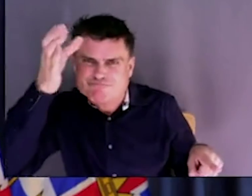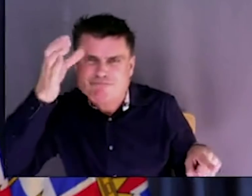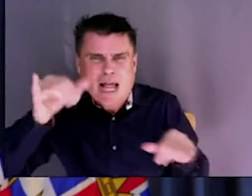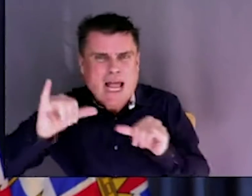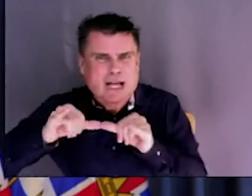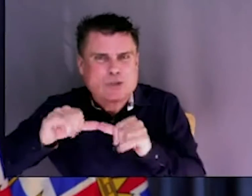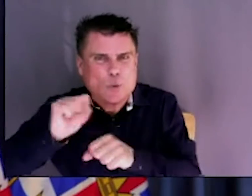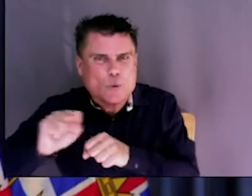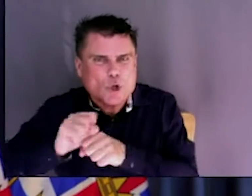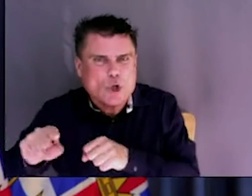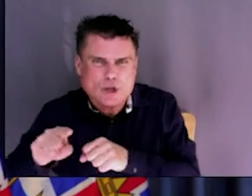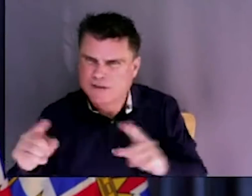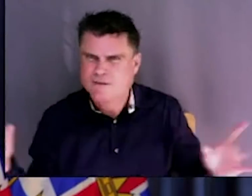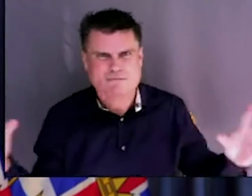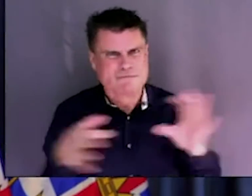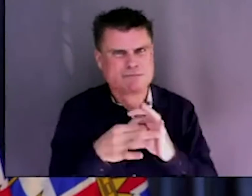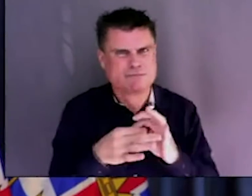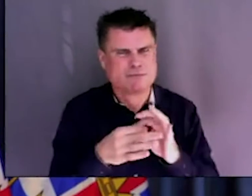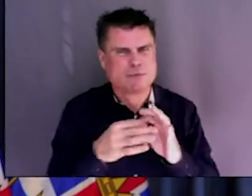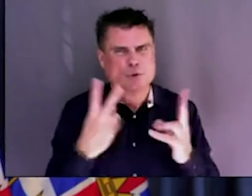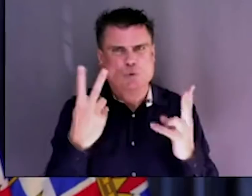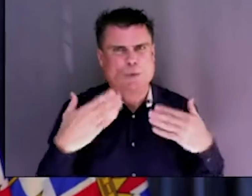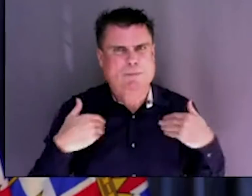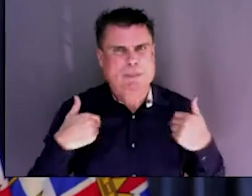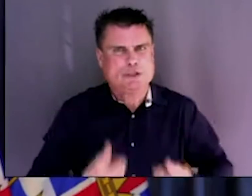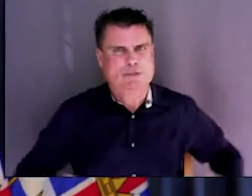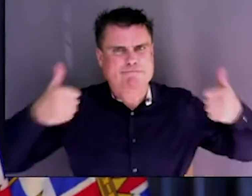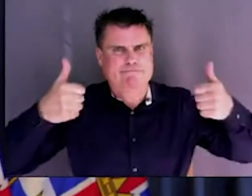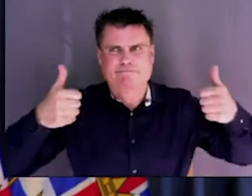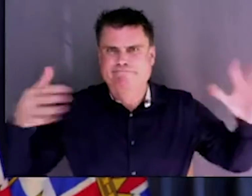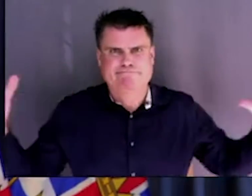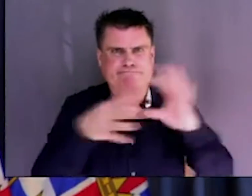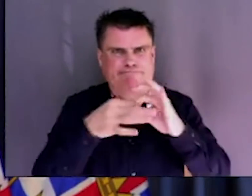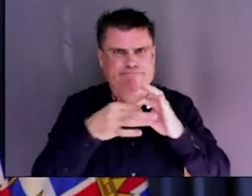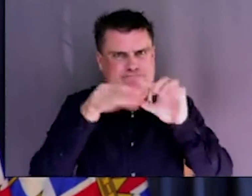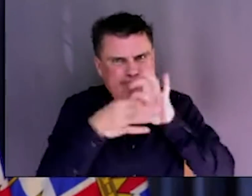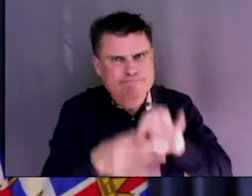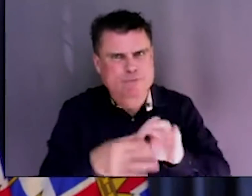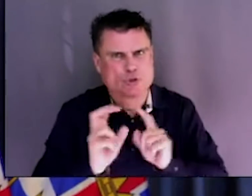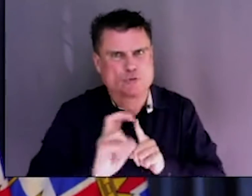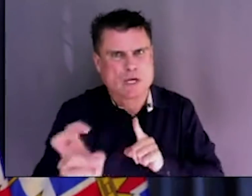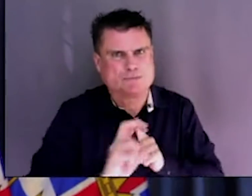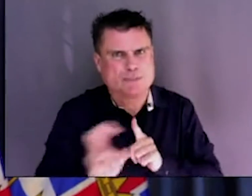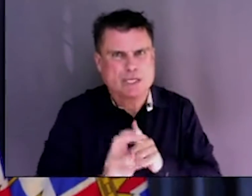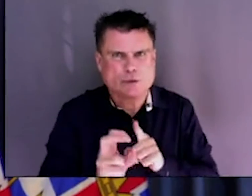cost-effective output from our major capital projects. Do you have a follow-up, Rob?